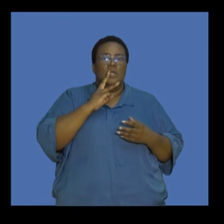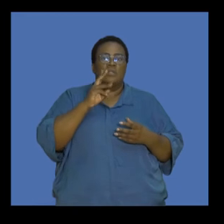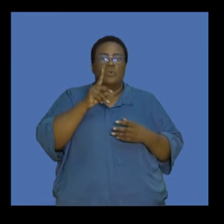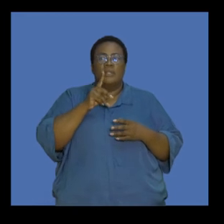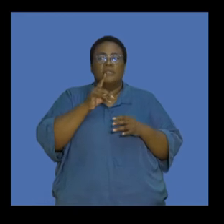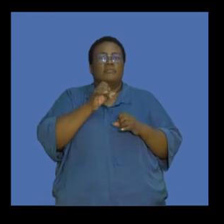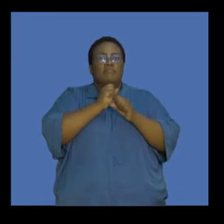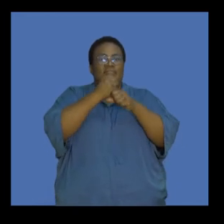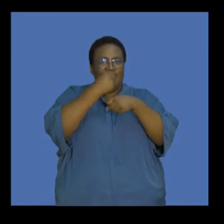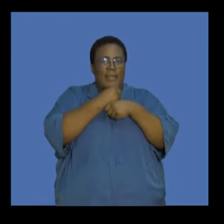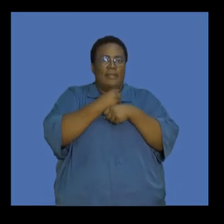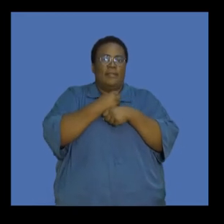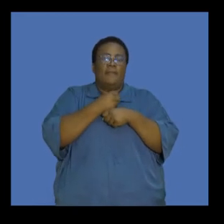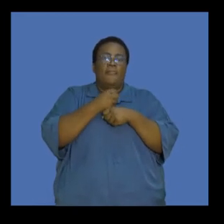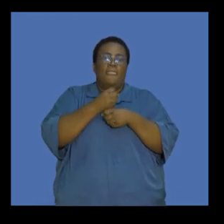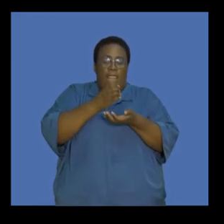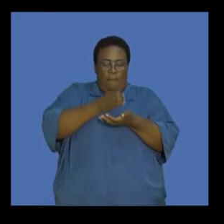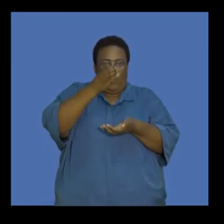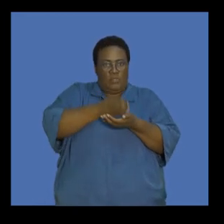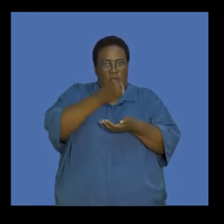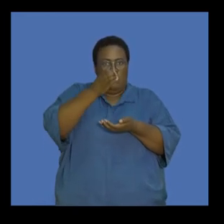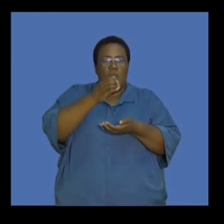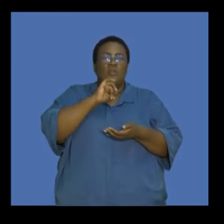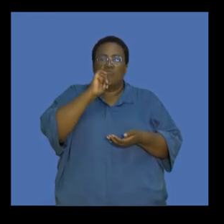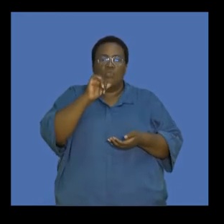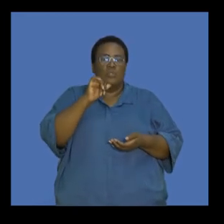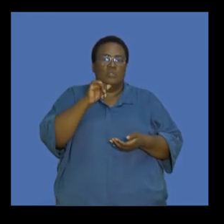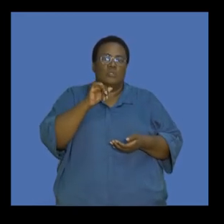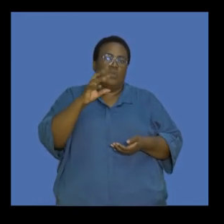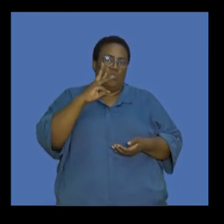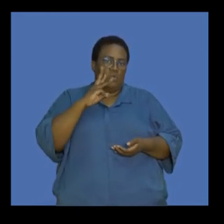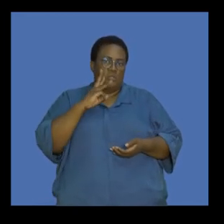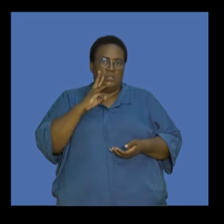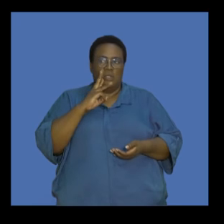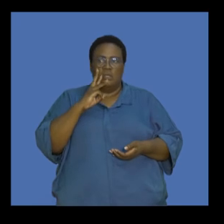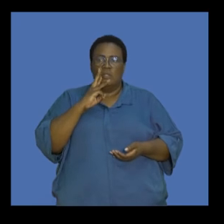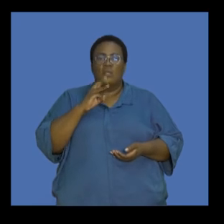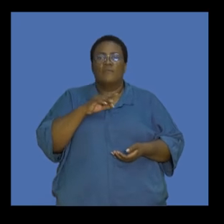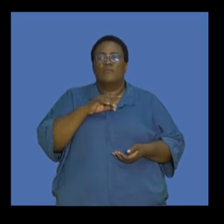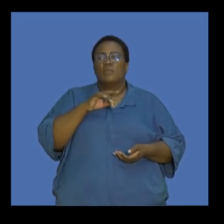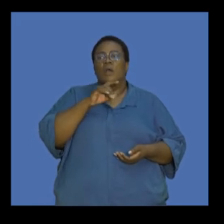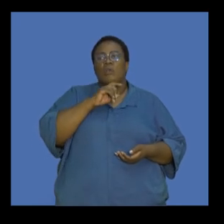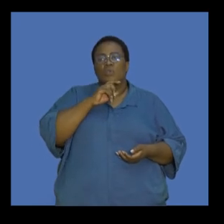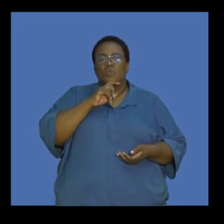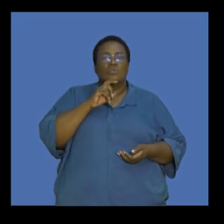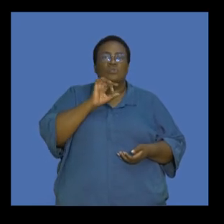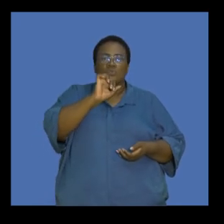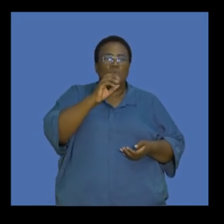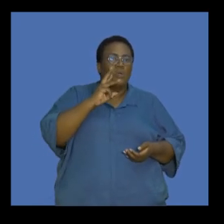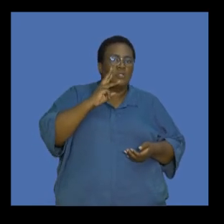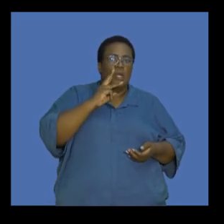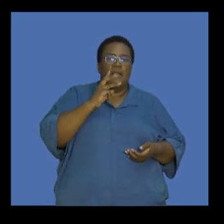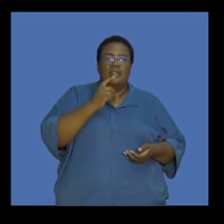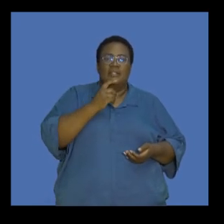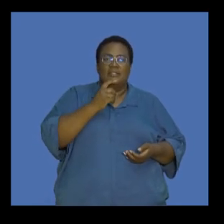production of the bottle and not necessarily the amount of water that's being produced. So reducing, carrying your water in glass bottles